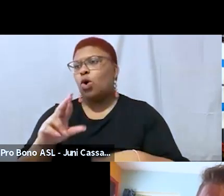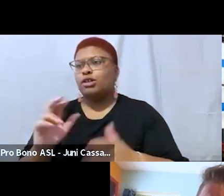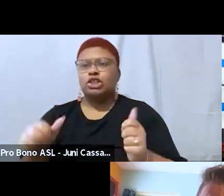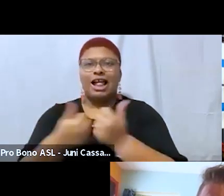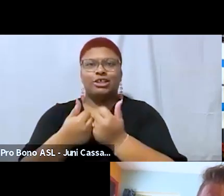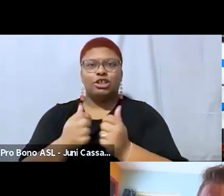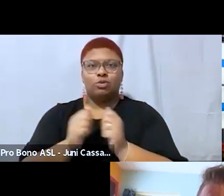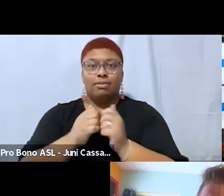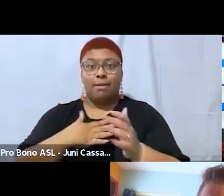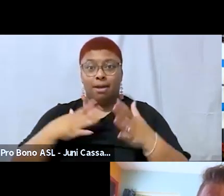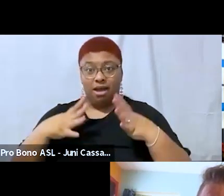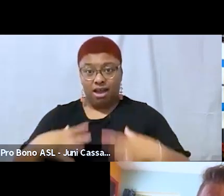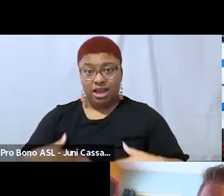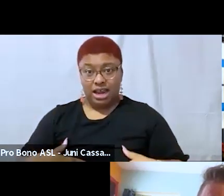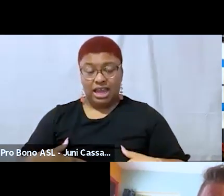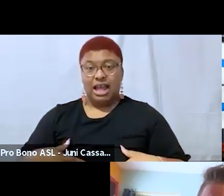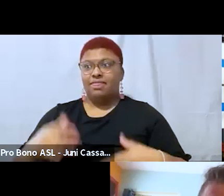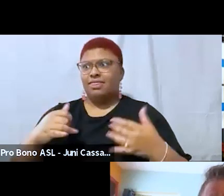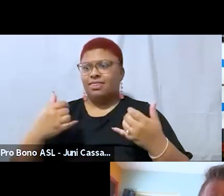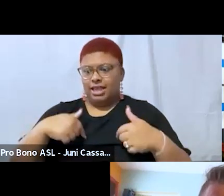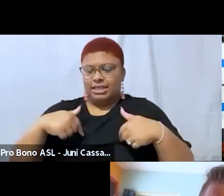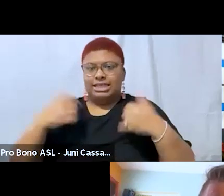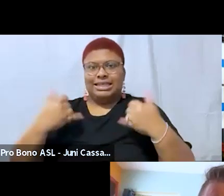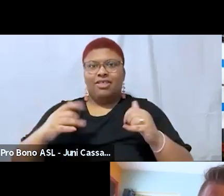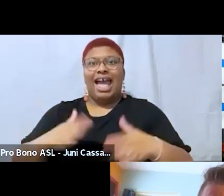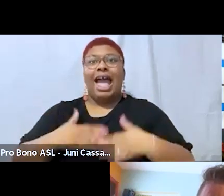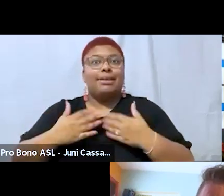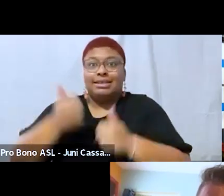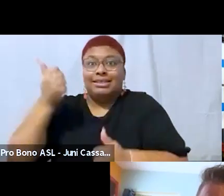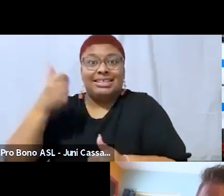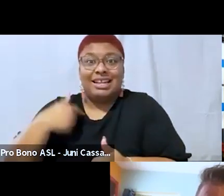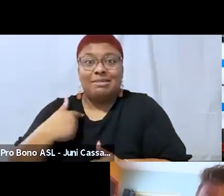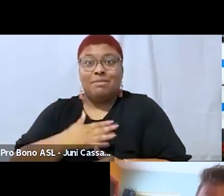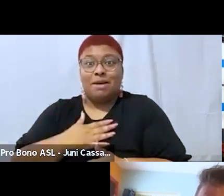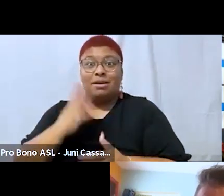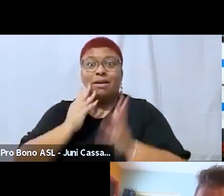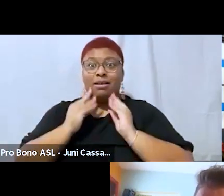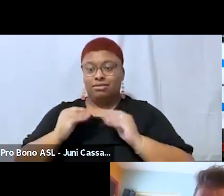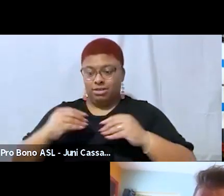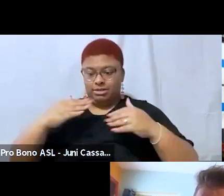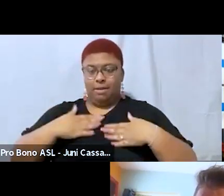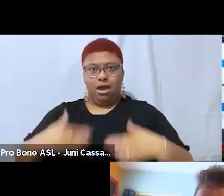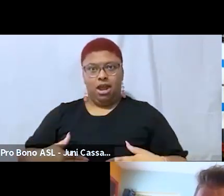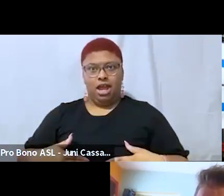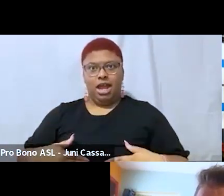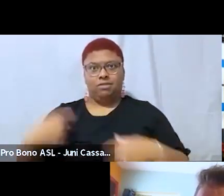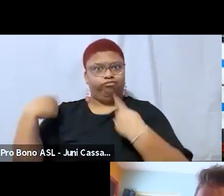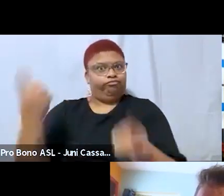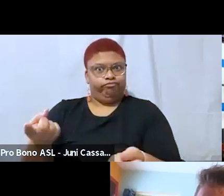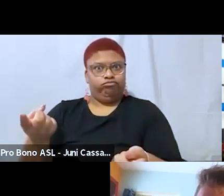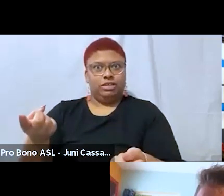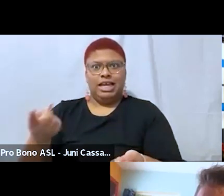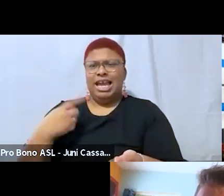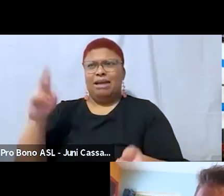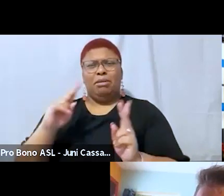this is the happiest that i've been in my body like it makes people go home it jumbles the